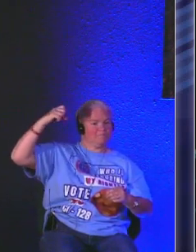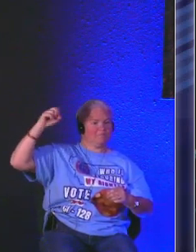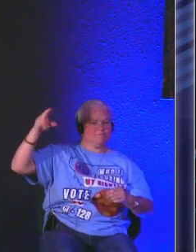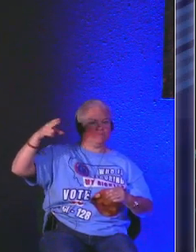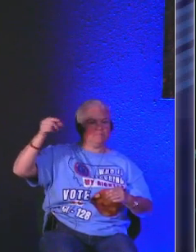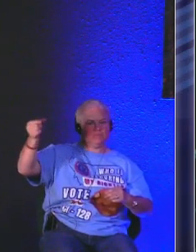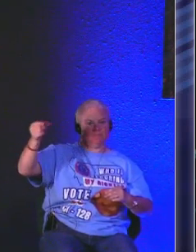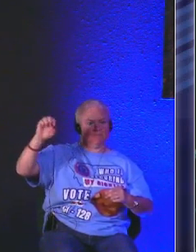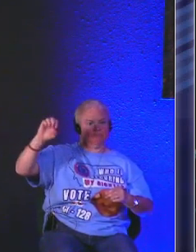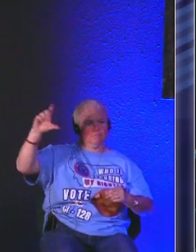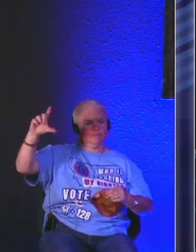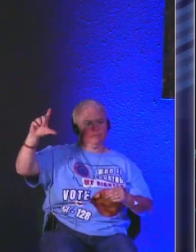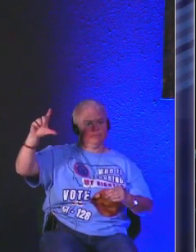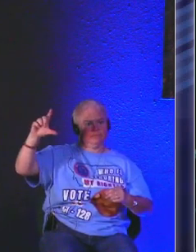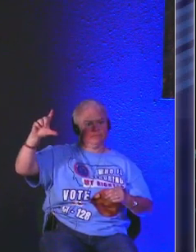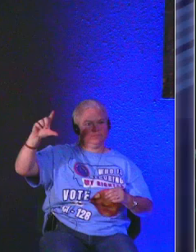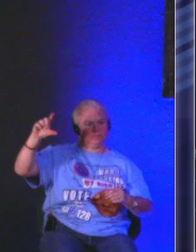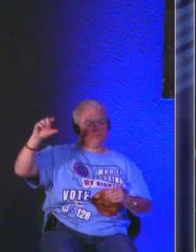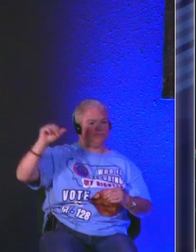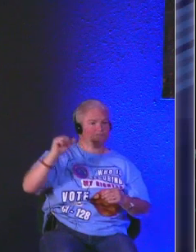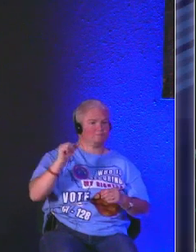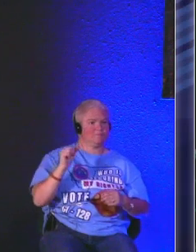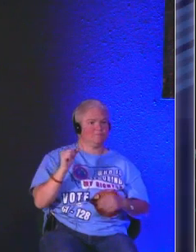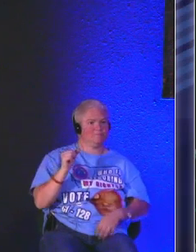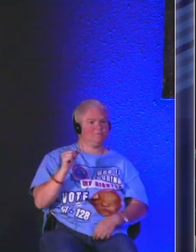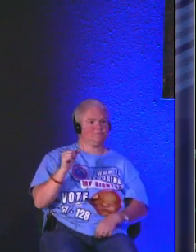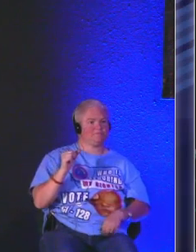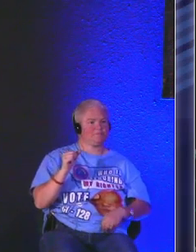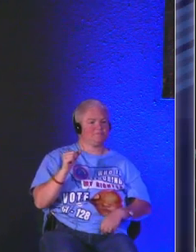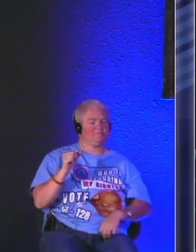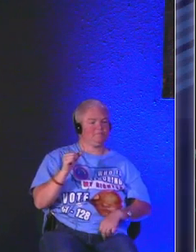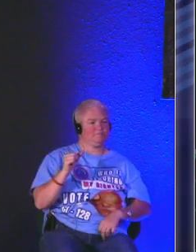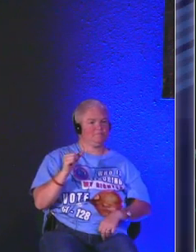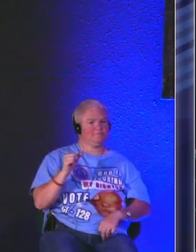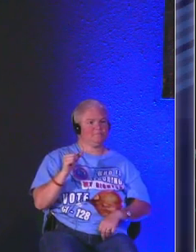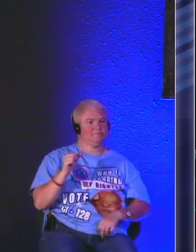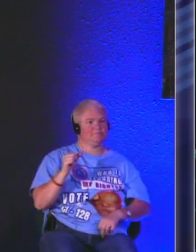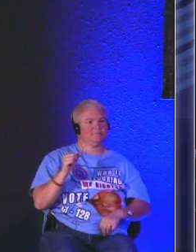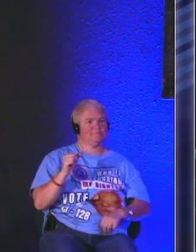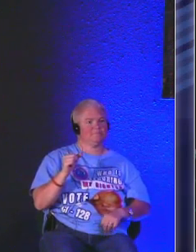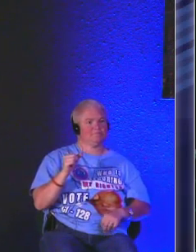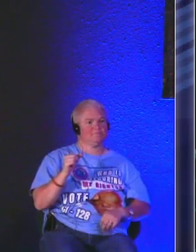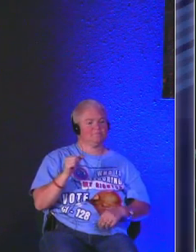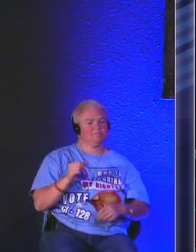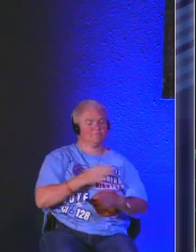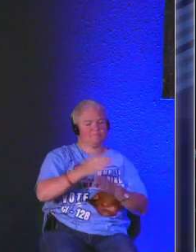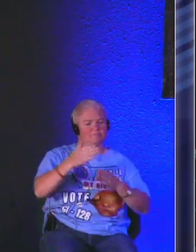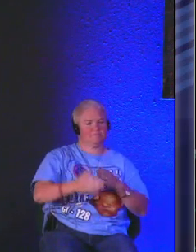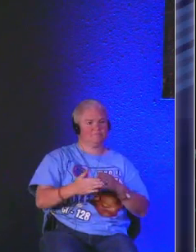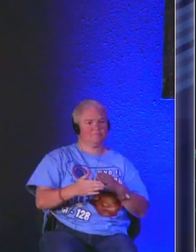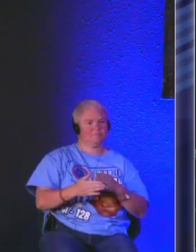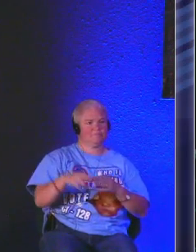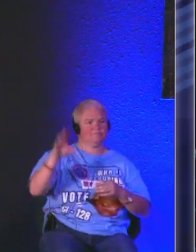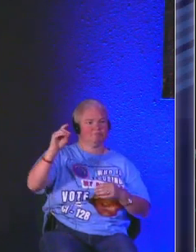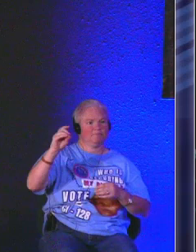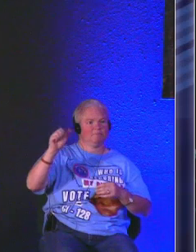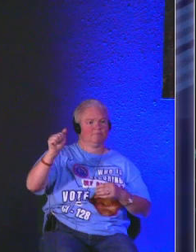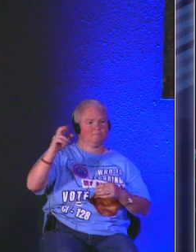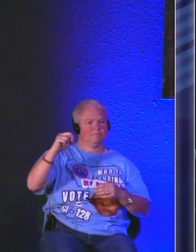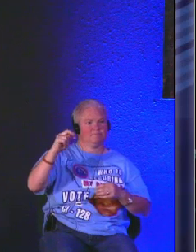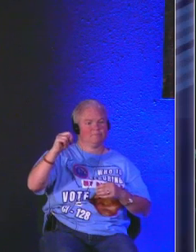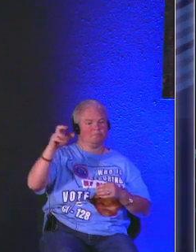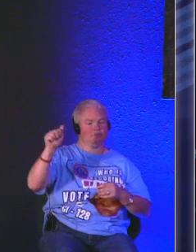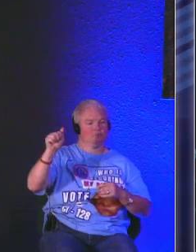is gel for his hair okay we thought that and then finally miss zana